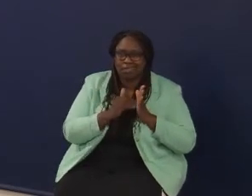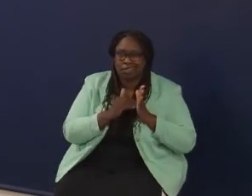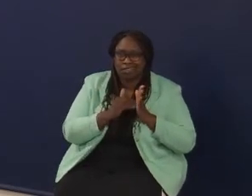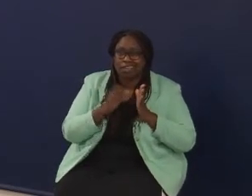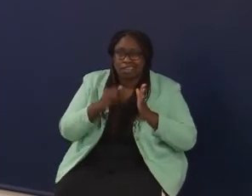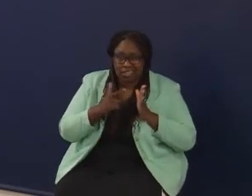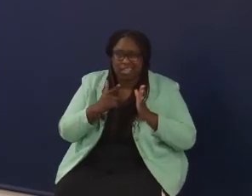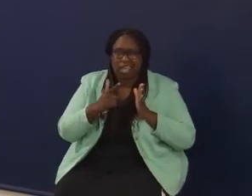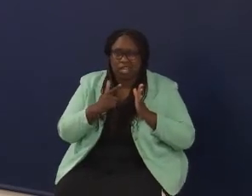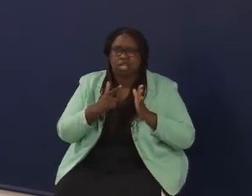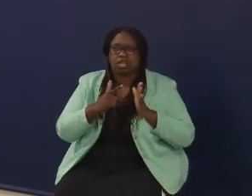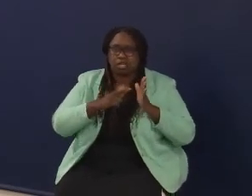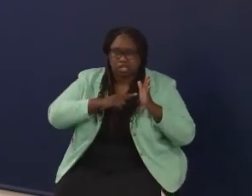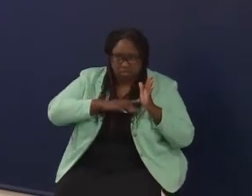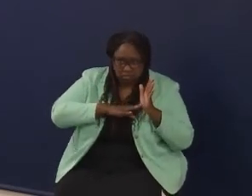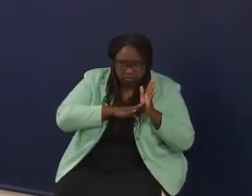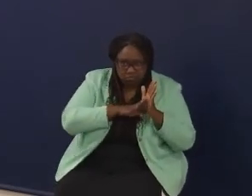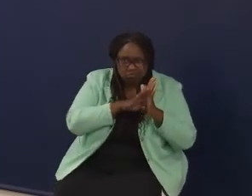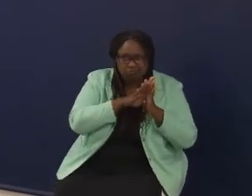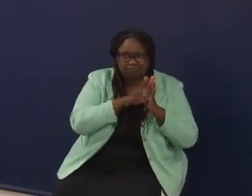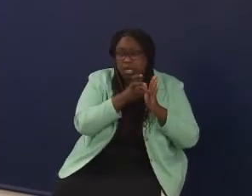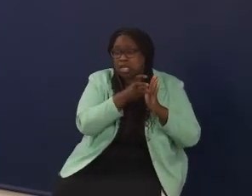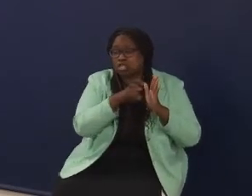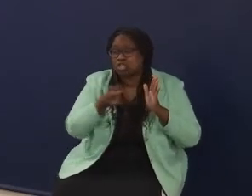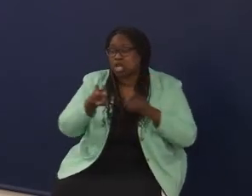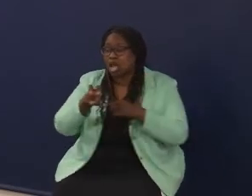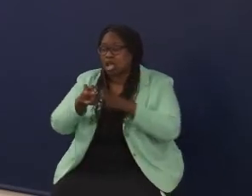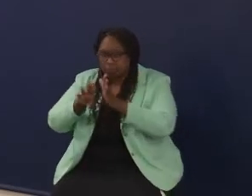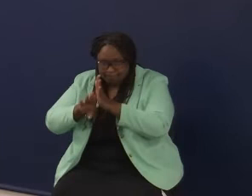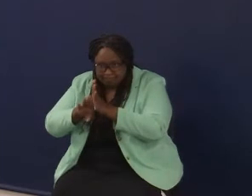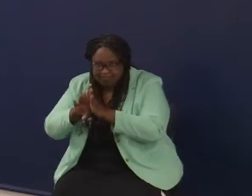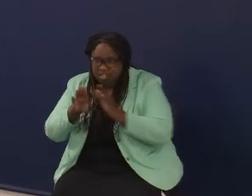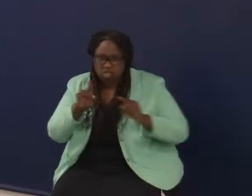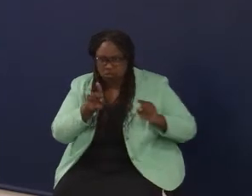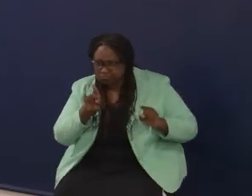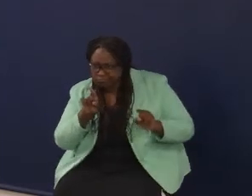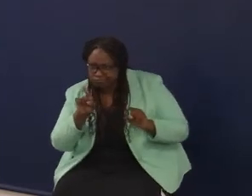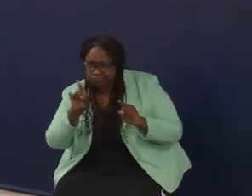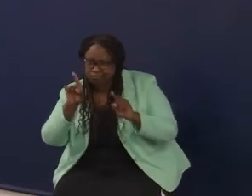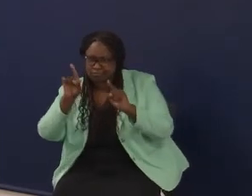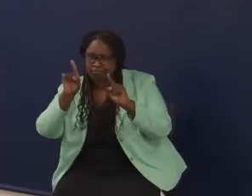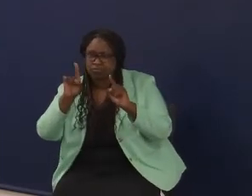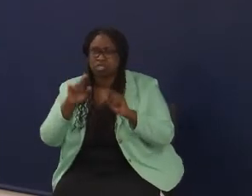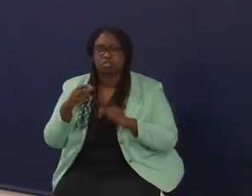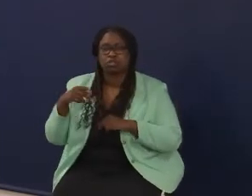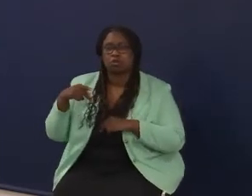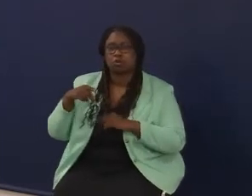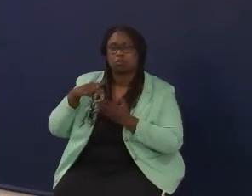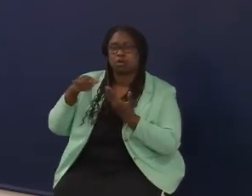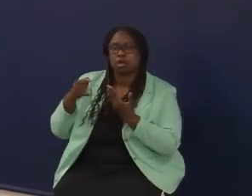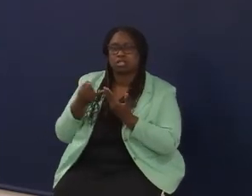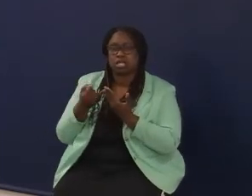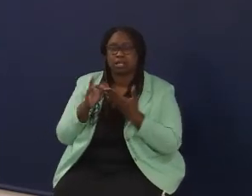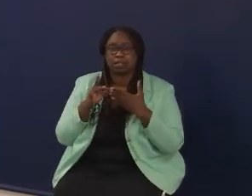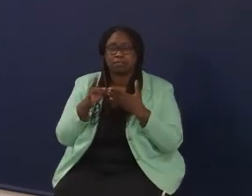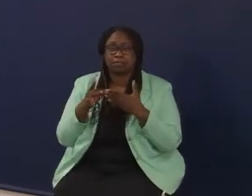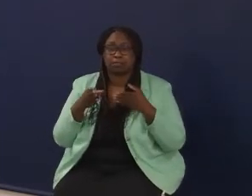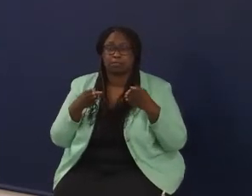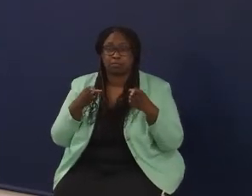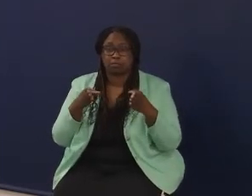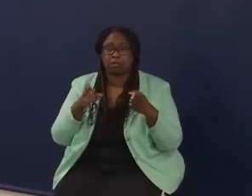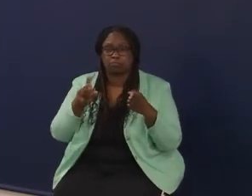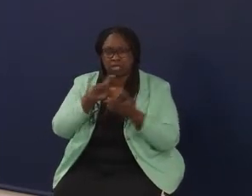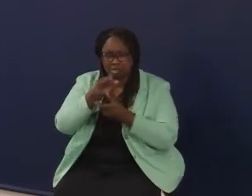were transferable. And that's similar to what Project Lead Away does, that you have to have certain